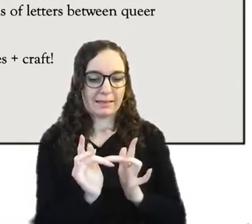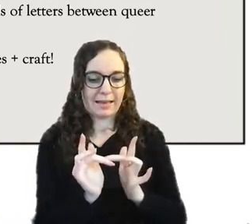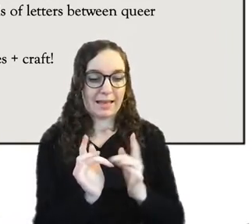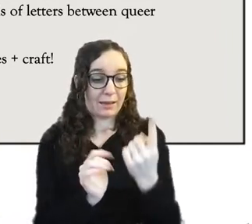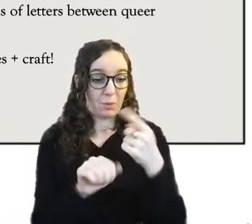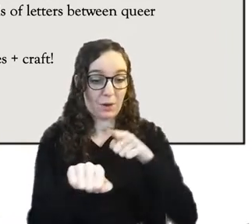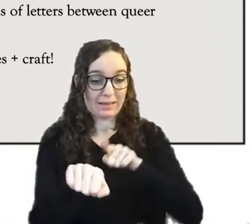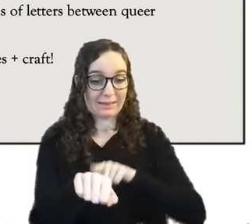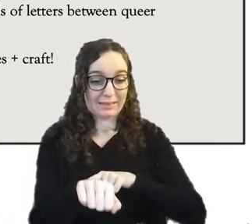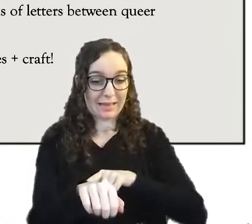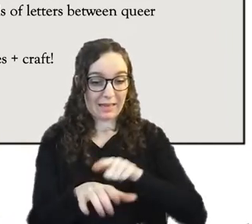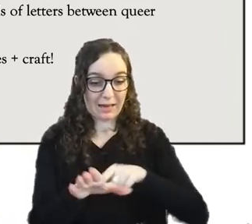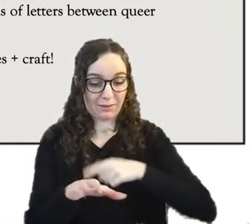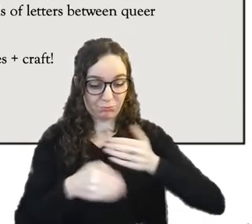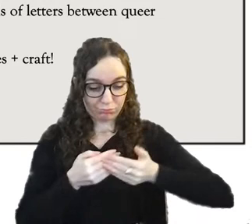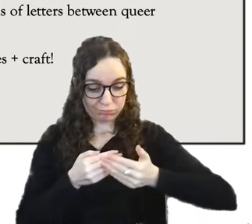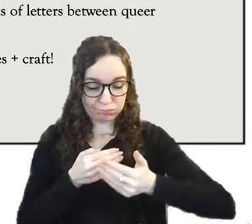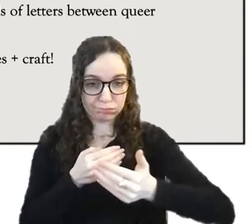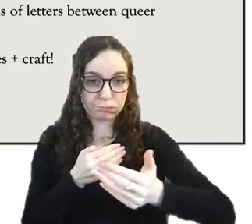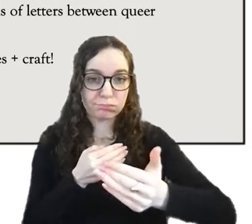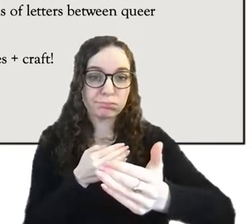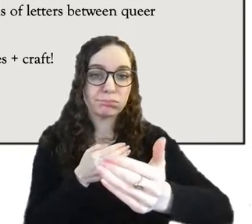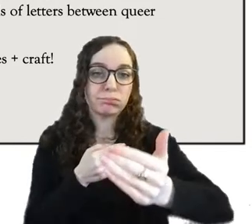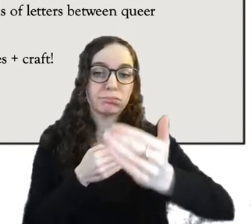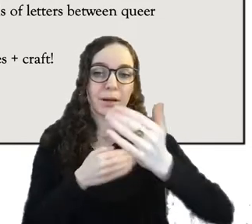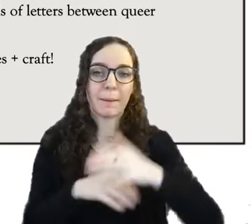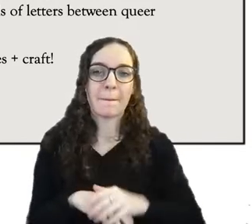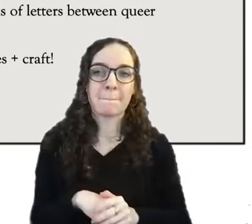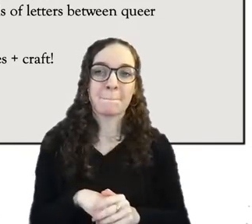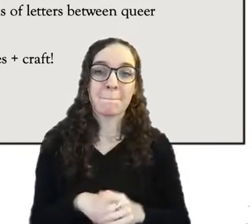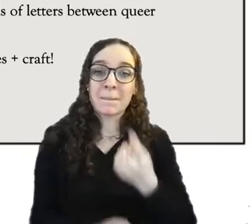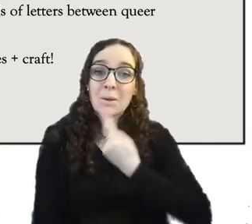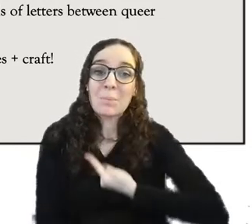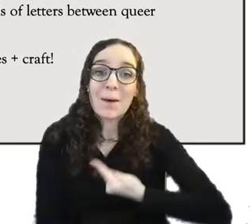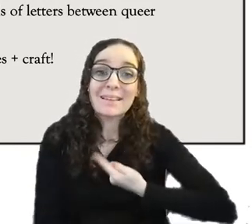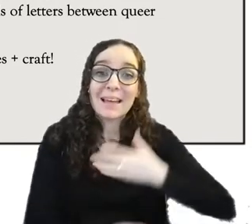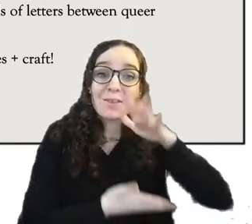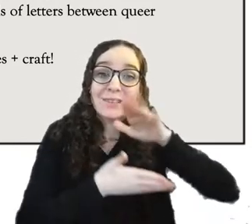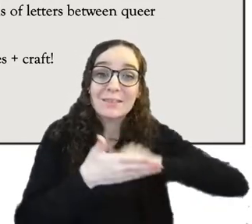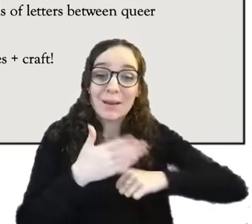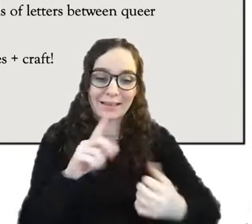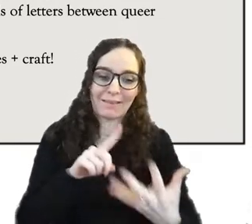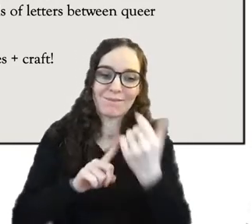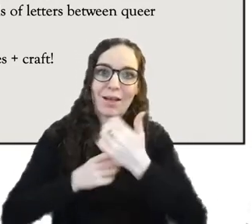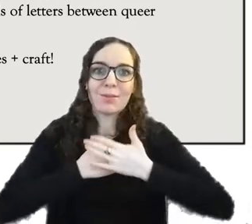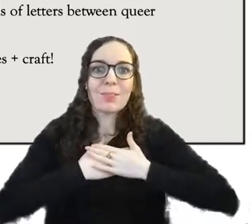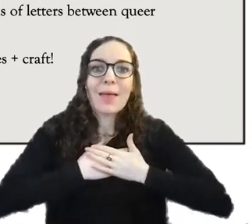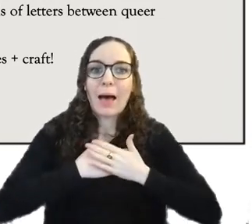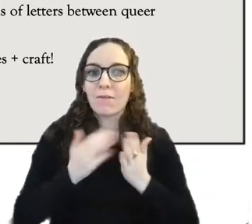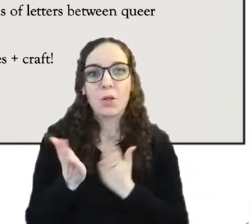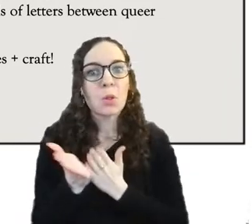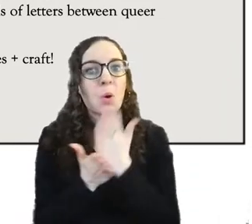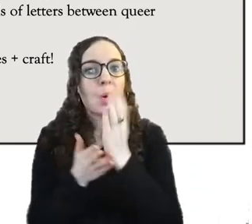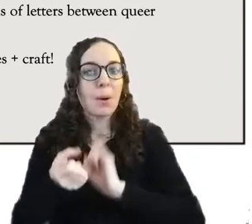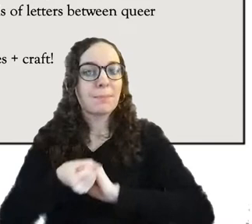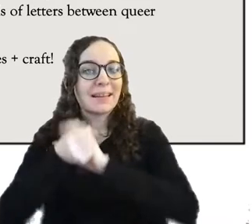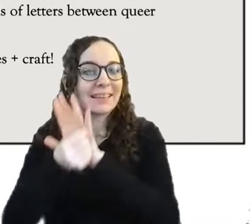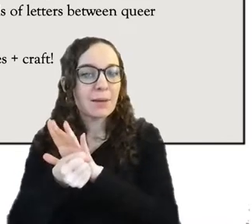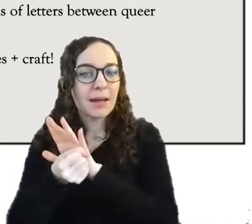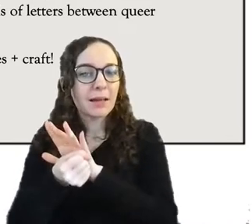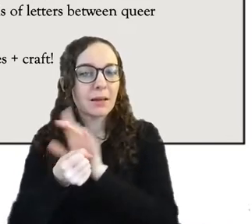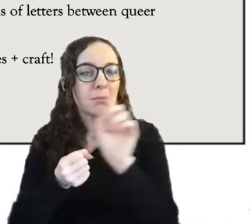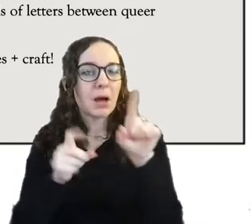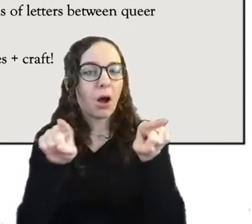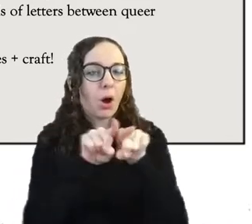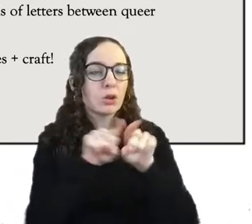it combines my personal experience of finding love during a pandemic as well as extracts from historical correspondence between